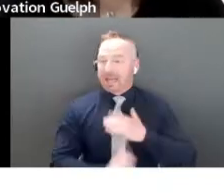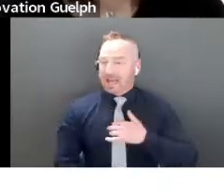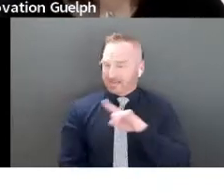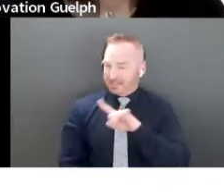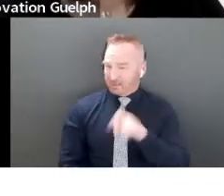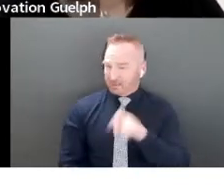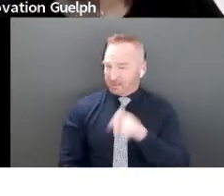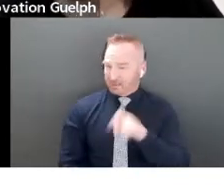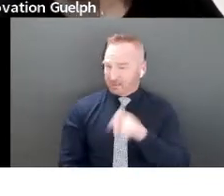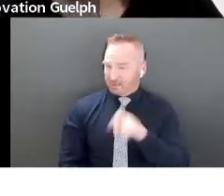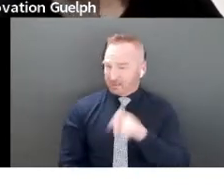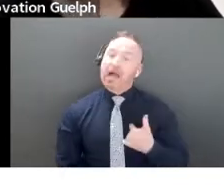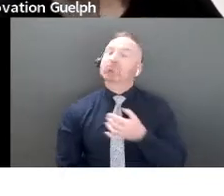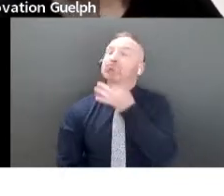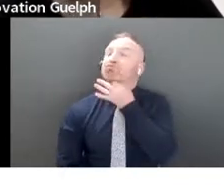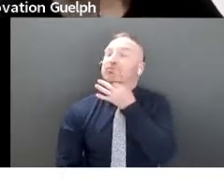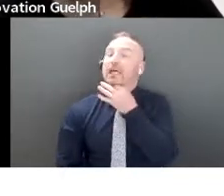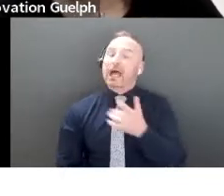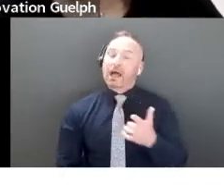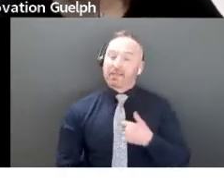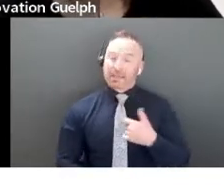beneficial to try and personalize the problem?